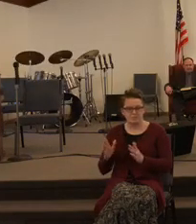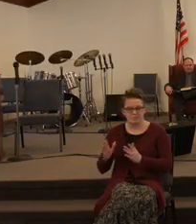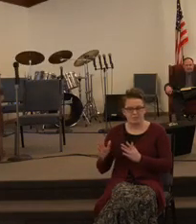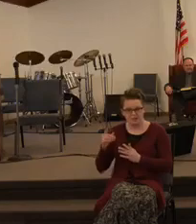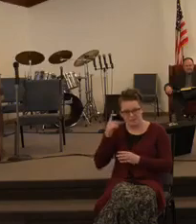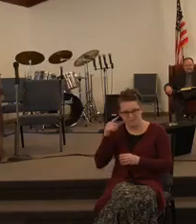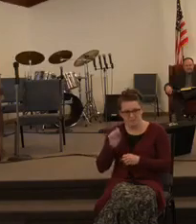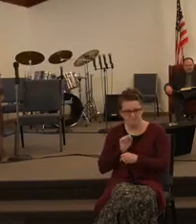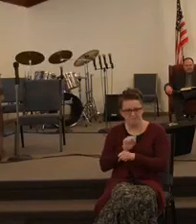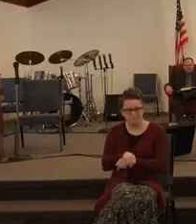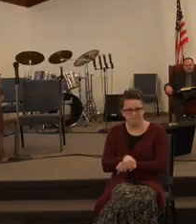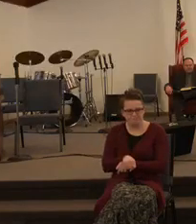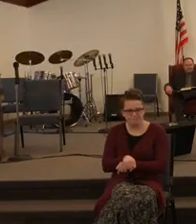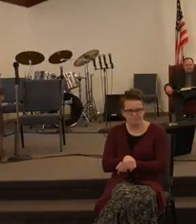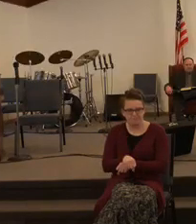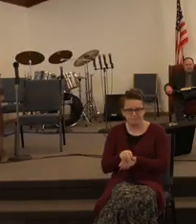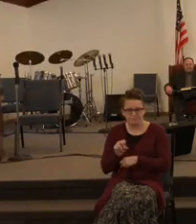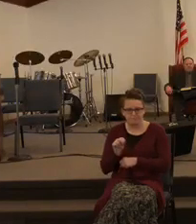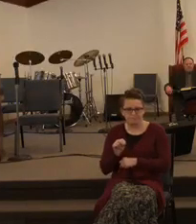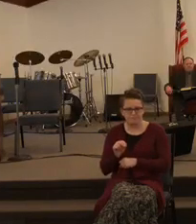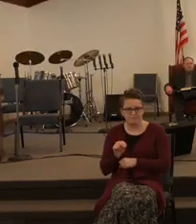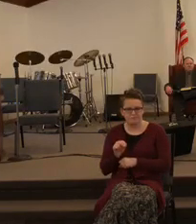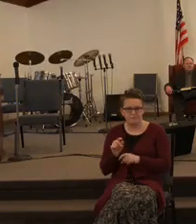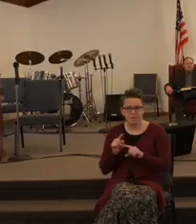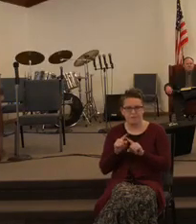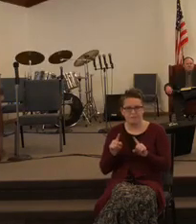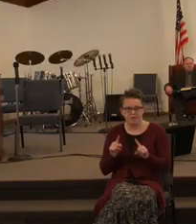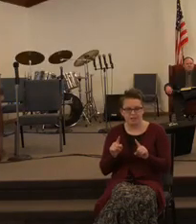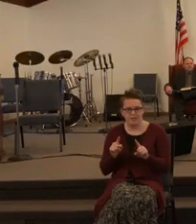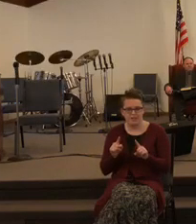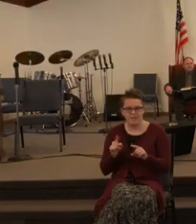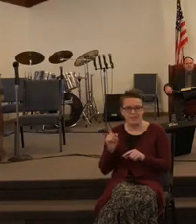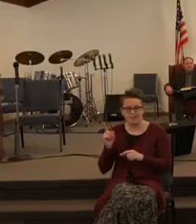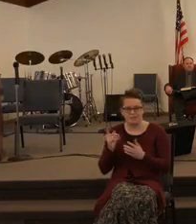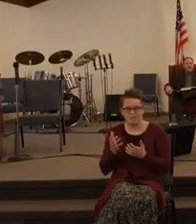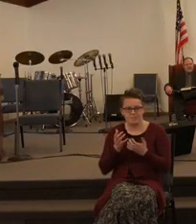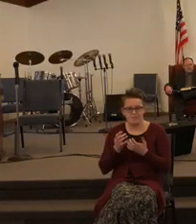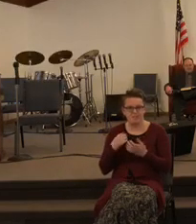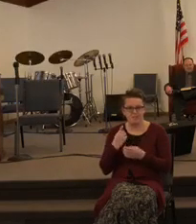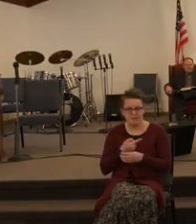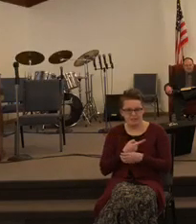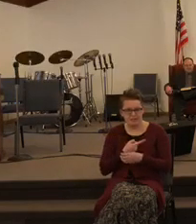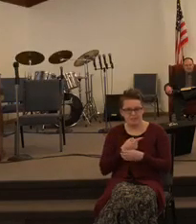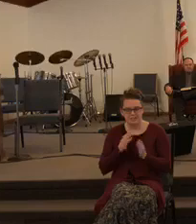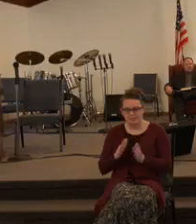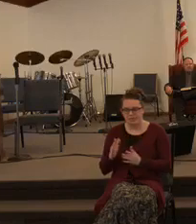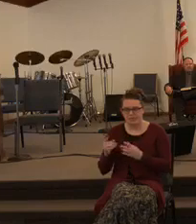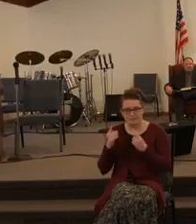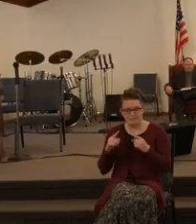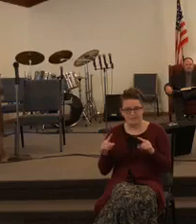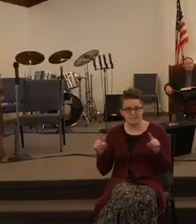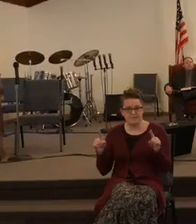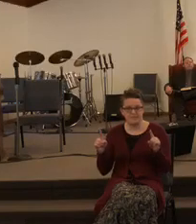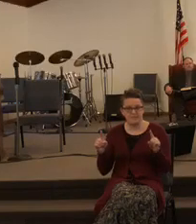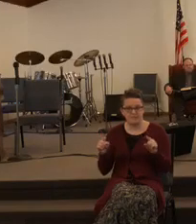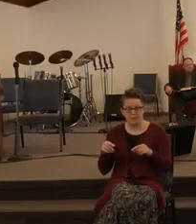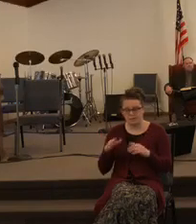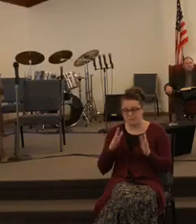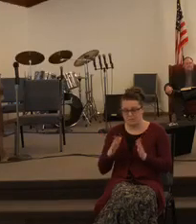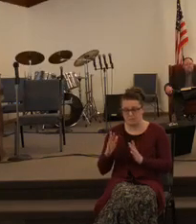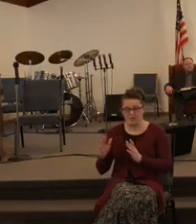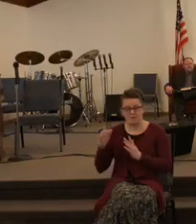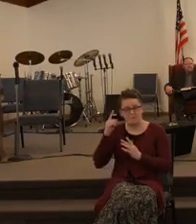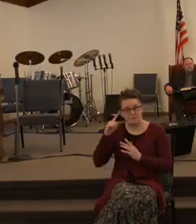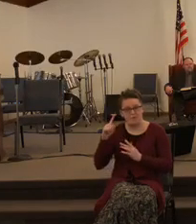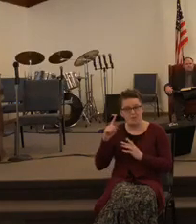But I believe that He always wants His people preparing for success. Yes. Preparing for victory in their life.